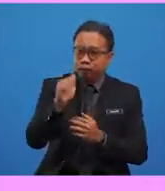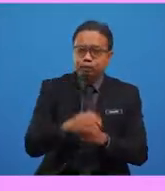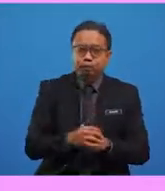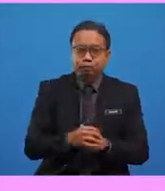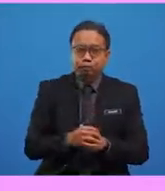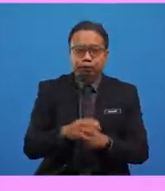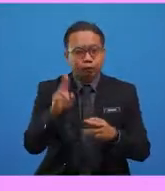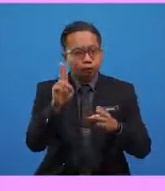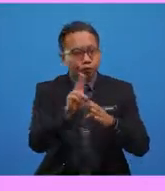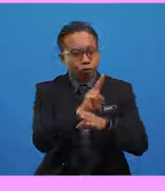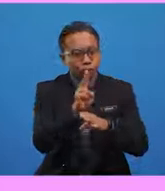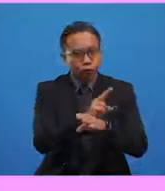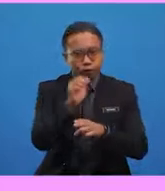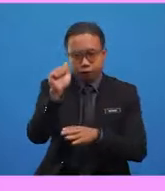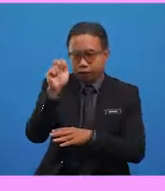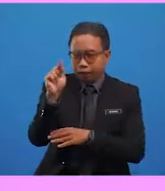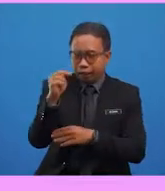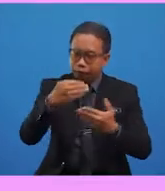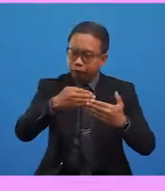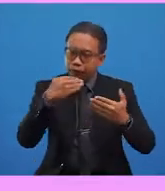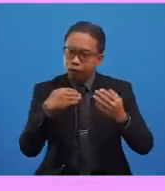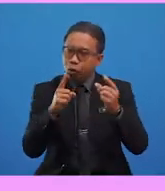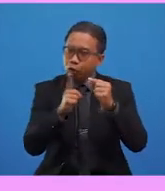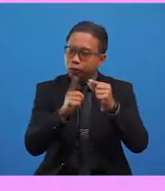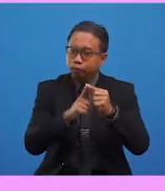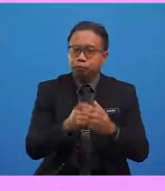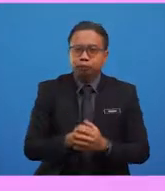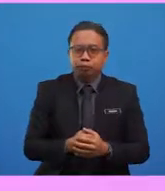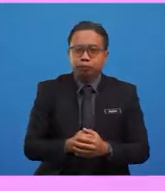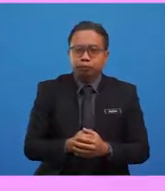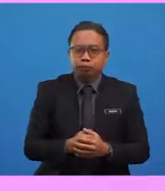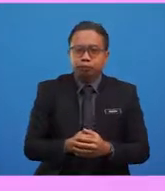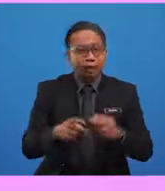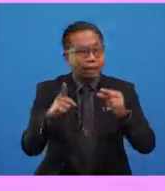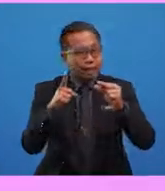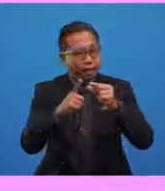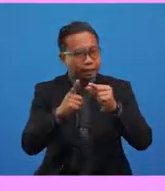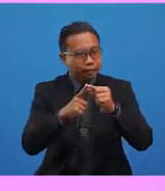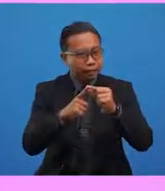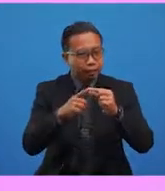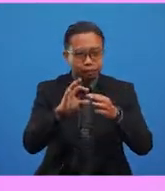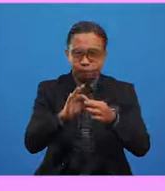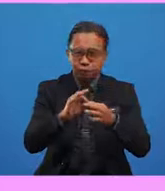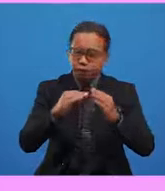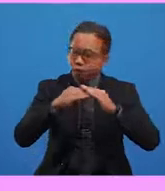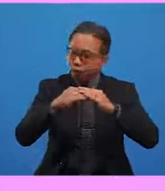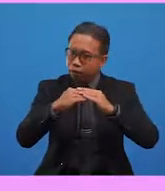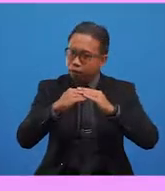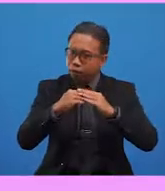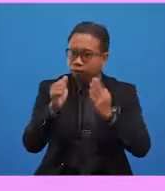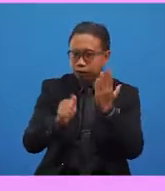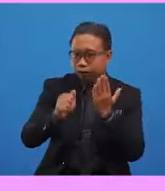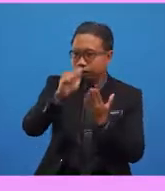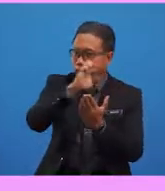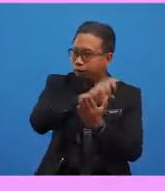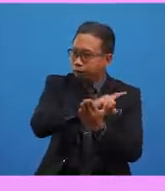we use N before these words. The remaining letters of English alphabet, other than A,